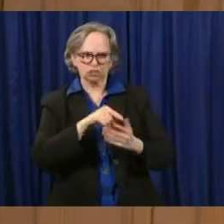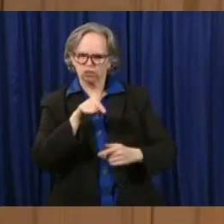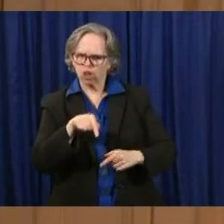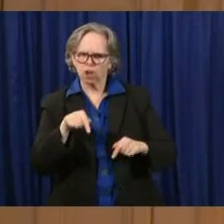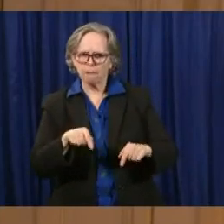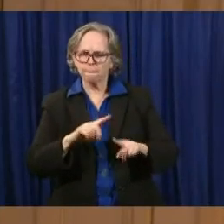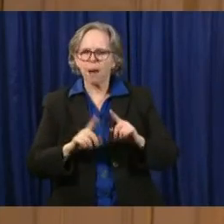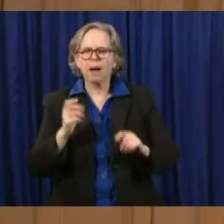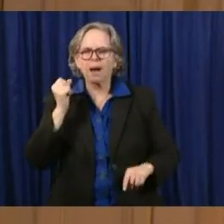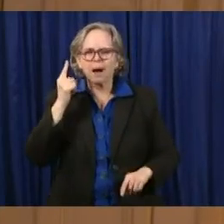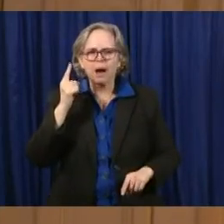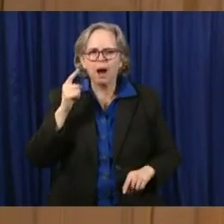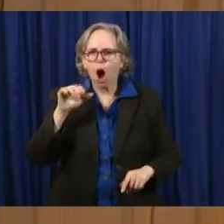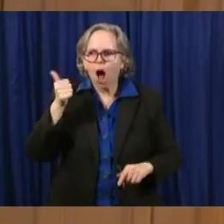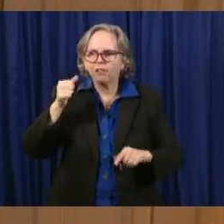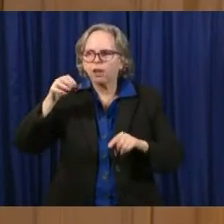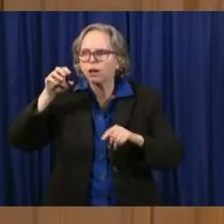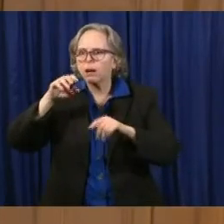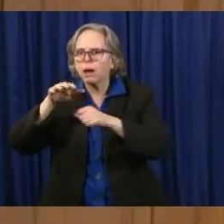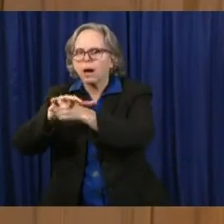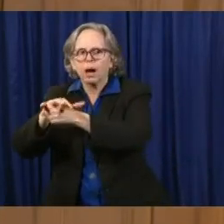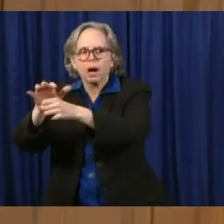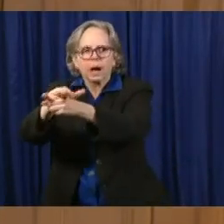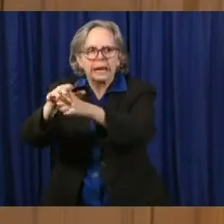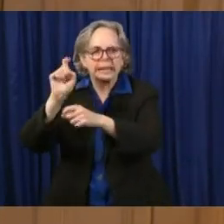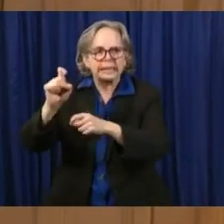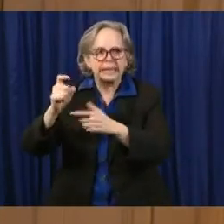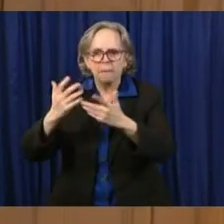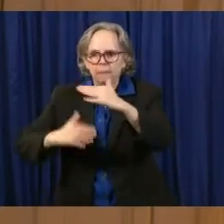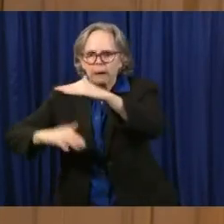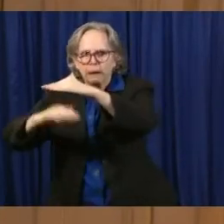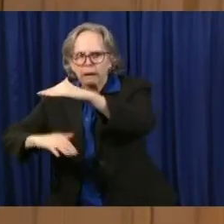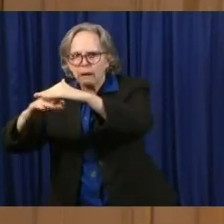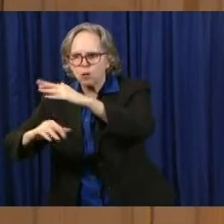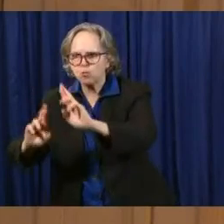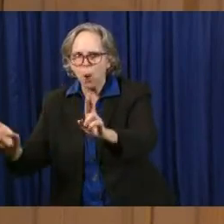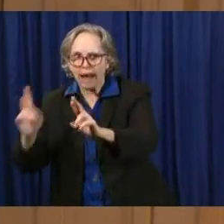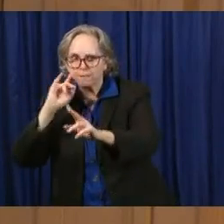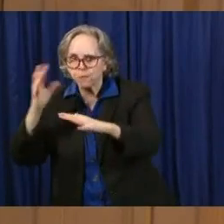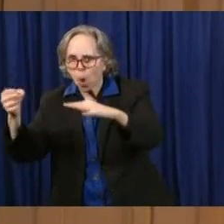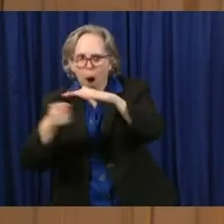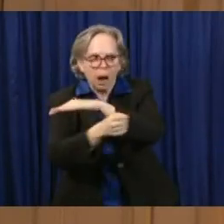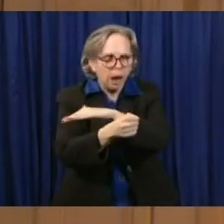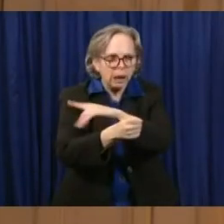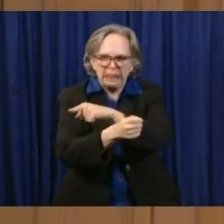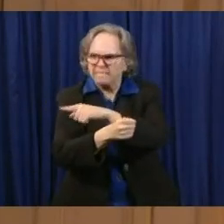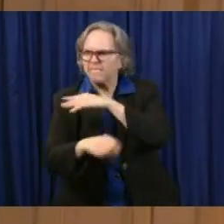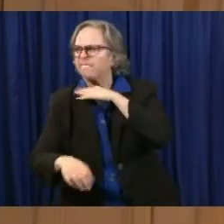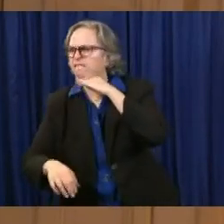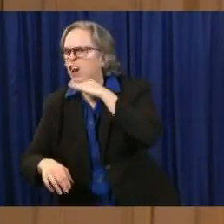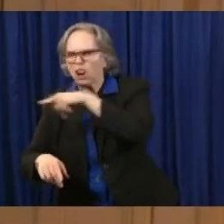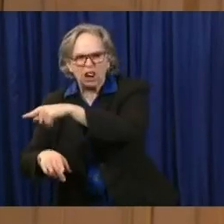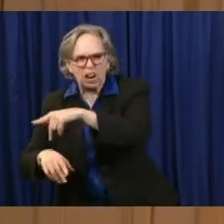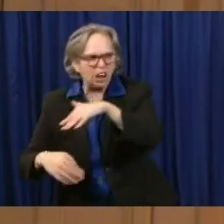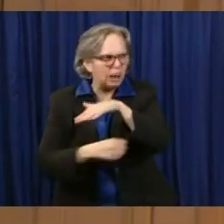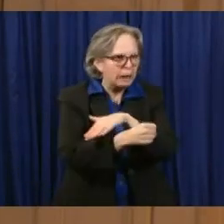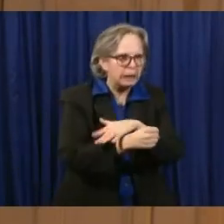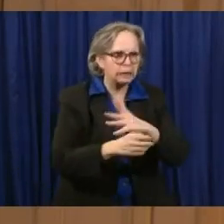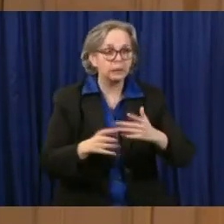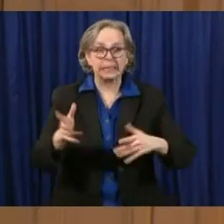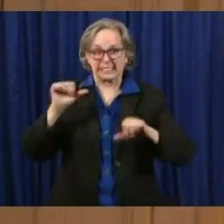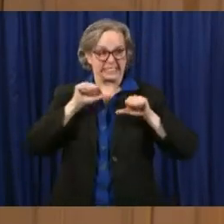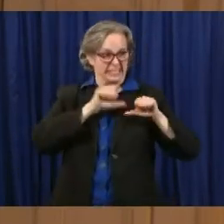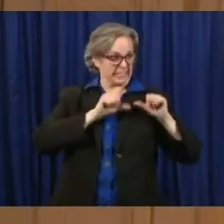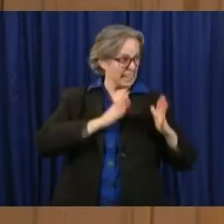in our hospitals, because we're hearing now from the scientists that we could see ongoing spikes until we have a